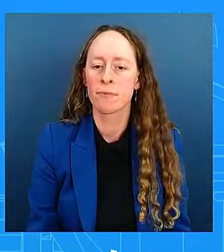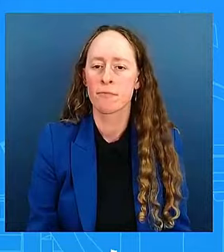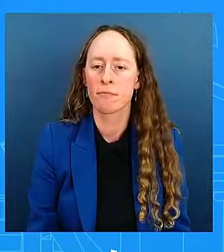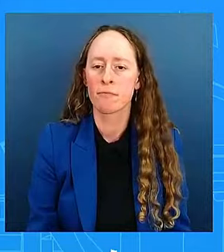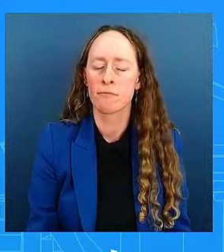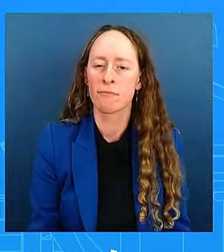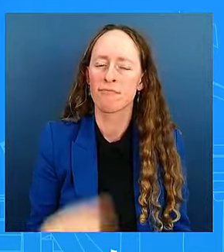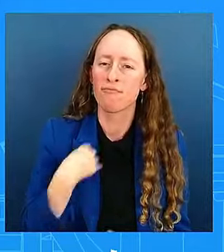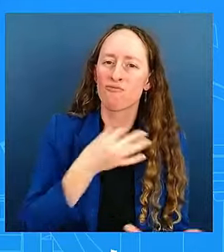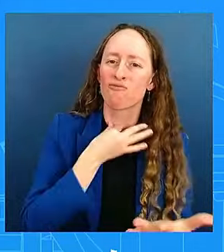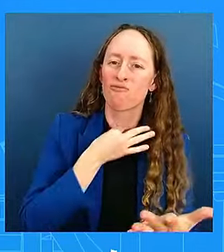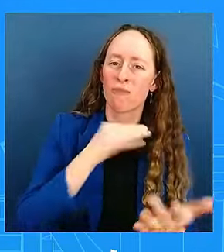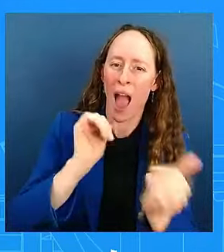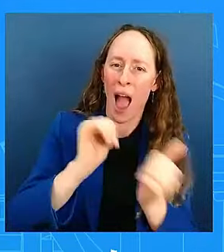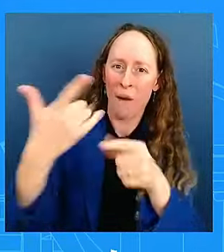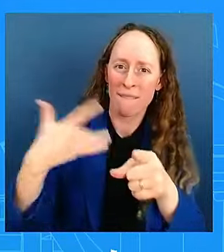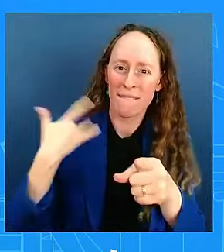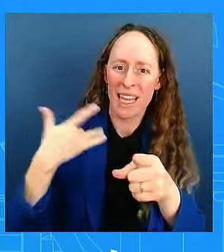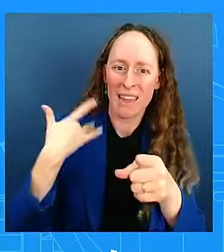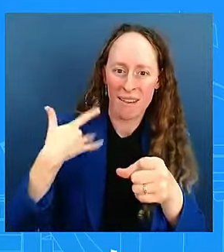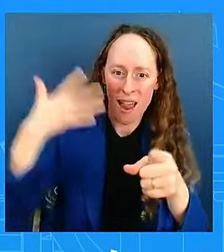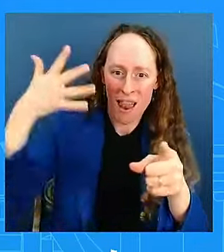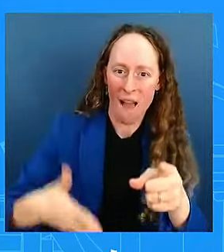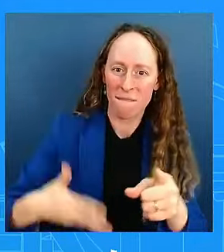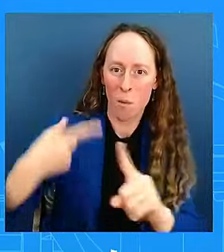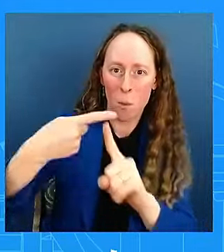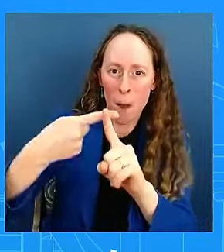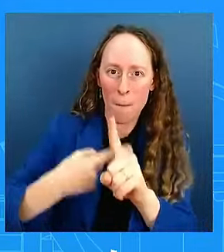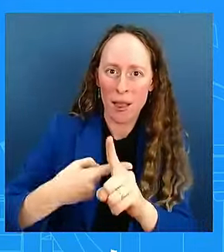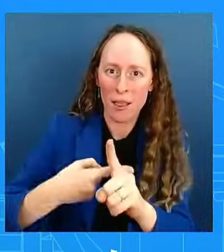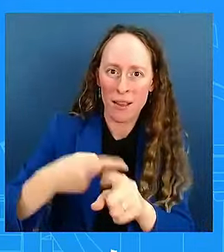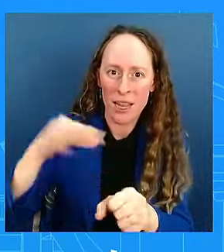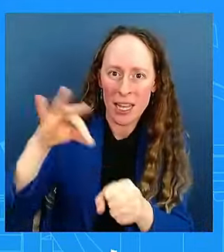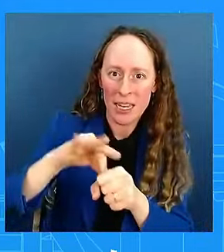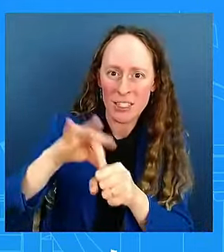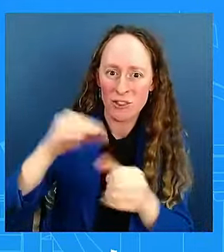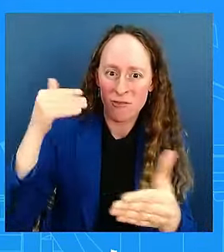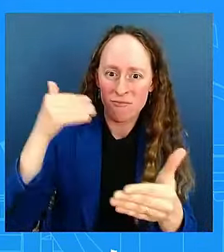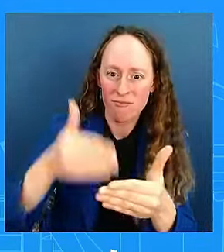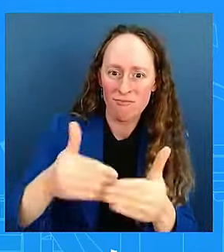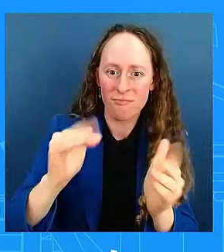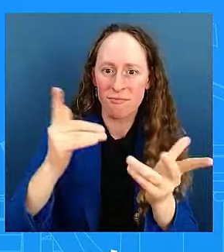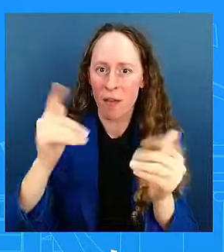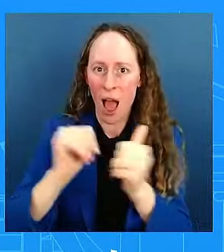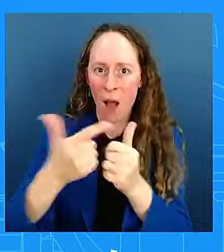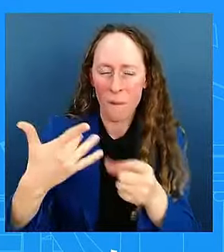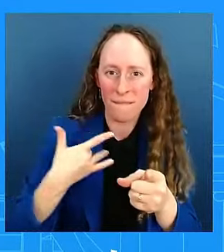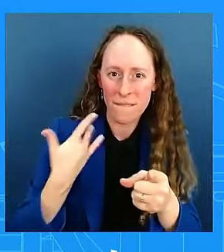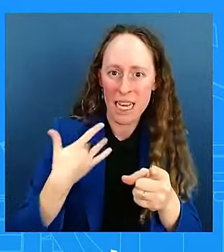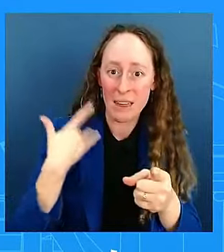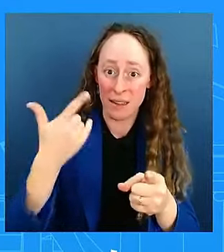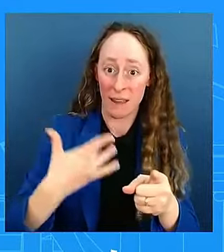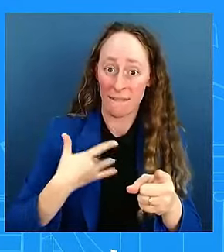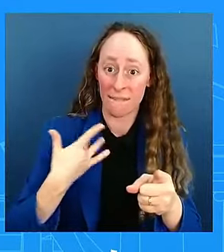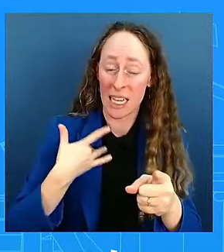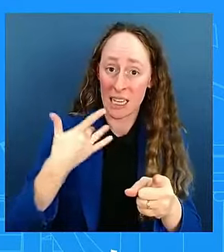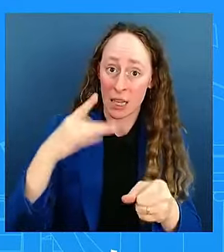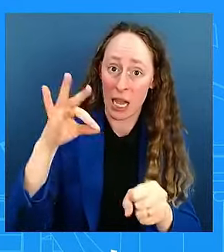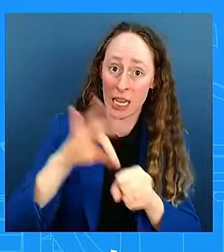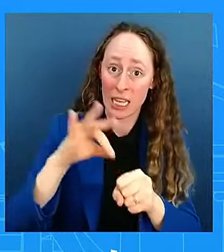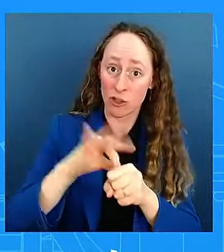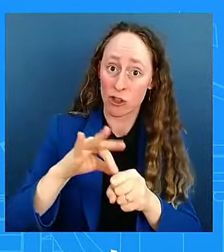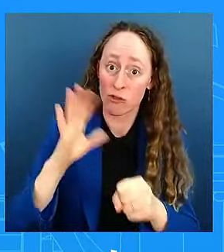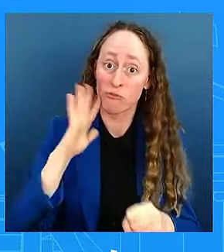And then also, do you have confidence that it will be a free and fair election and that it will be peaceful?